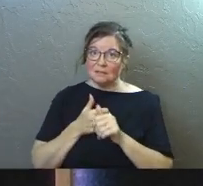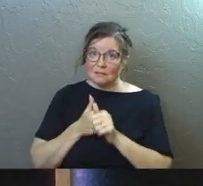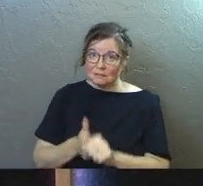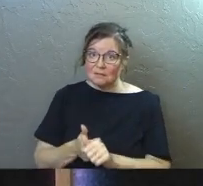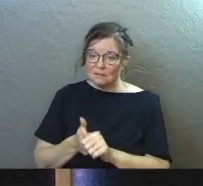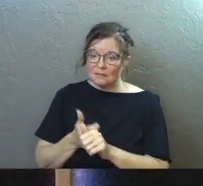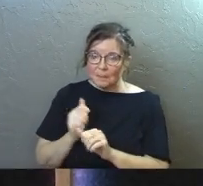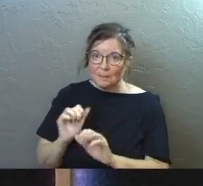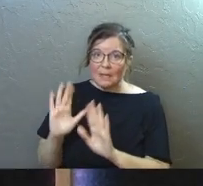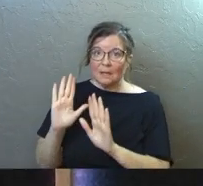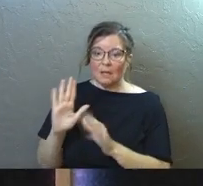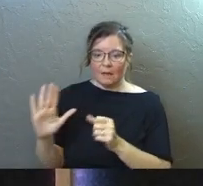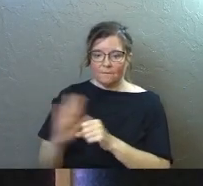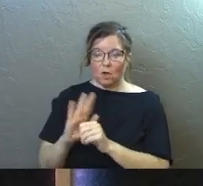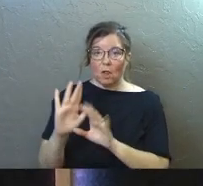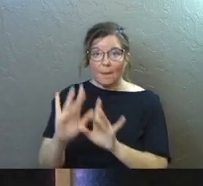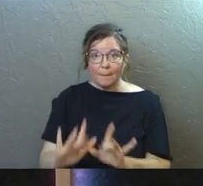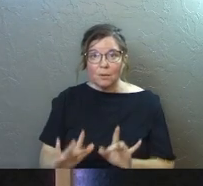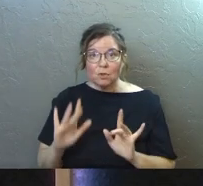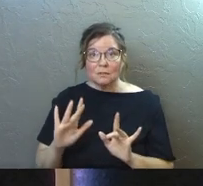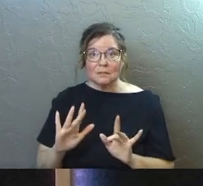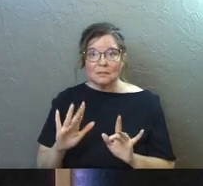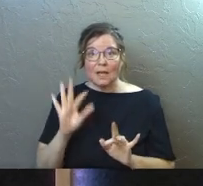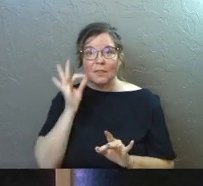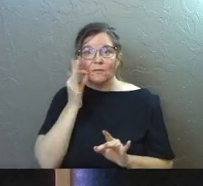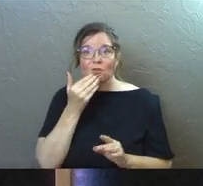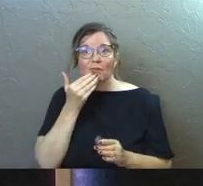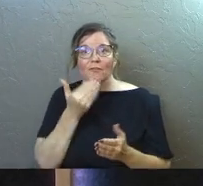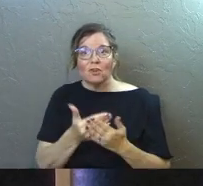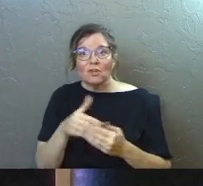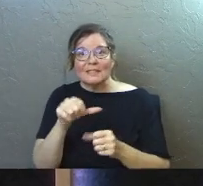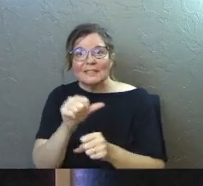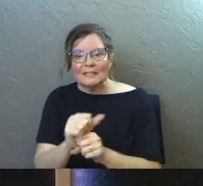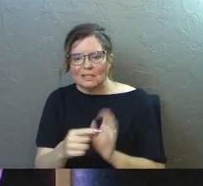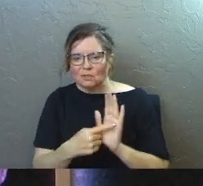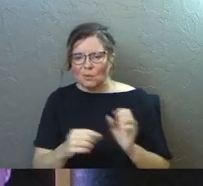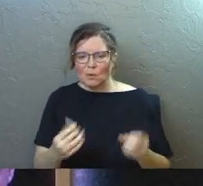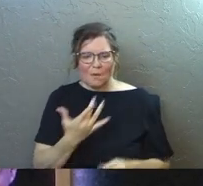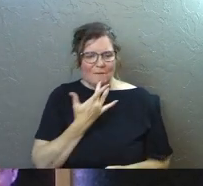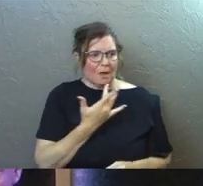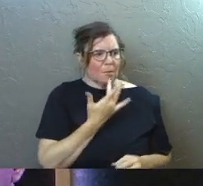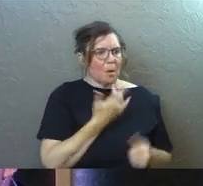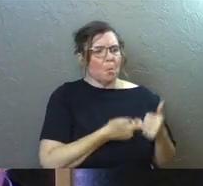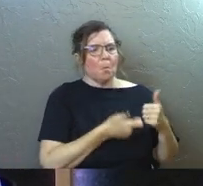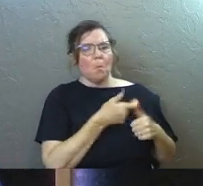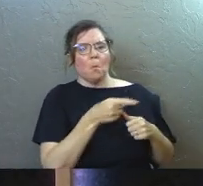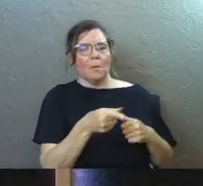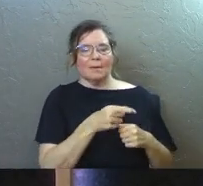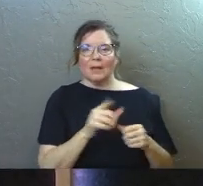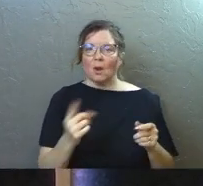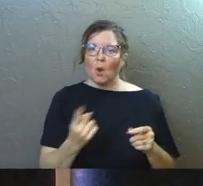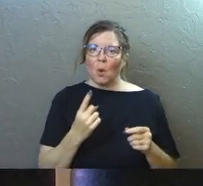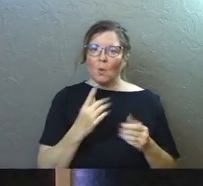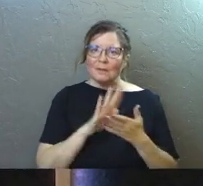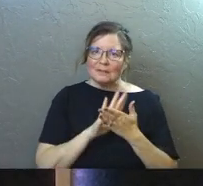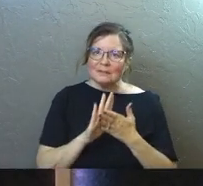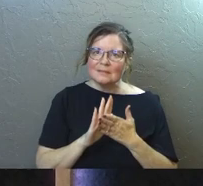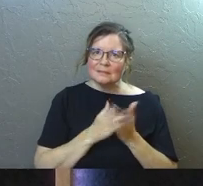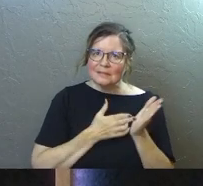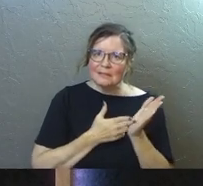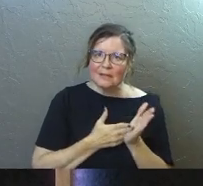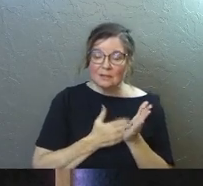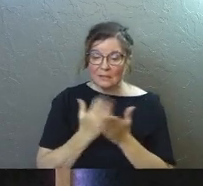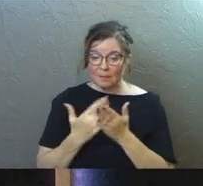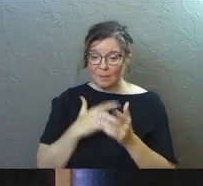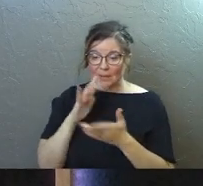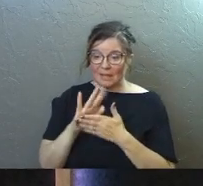right? It is full of mercy and the fruit of good deeds. It shows no favoritism and is always sincere. Some of